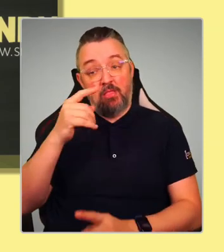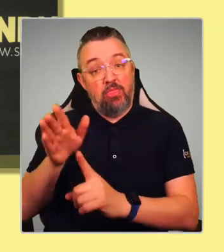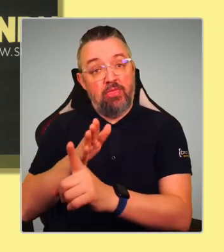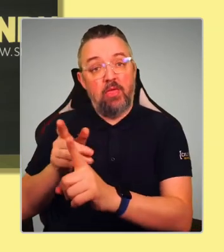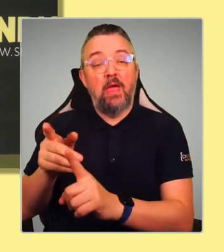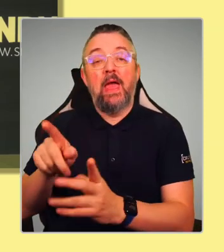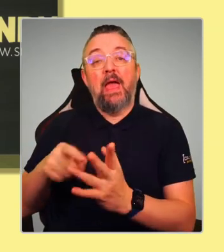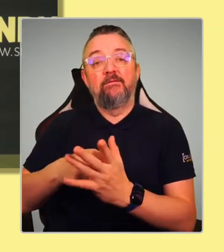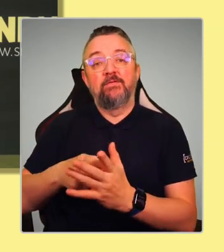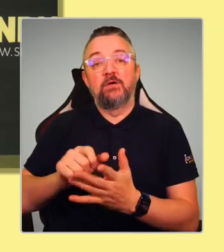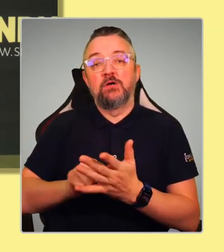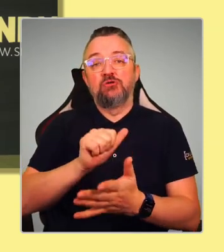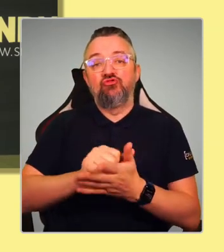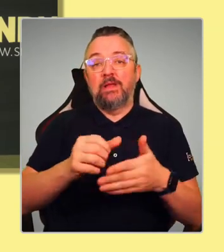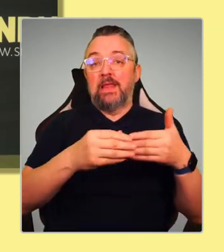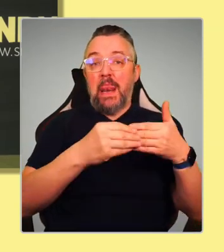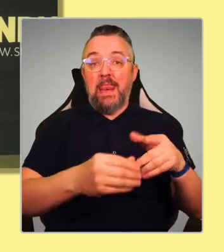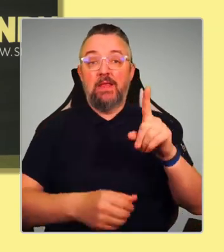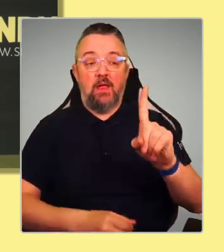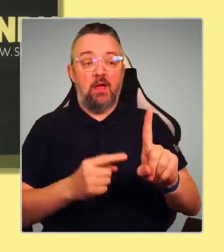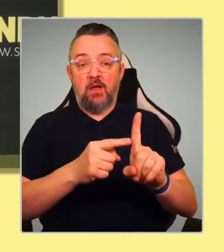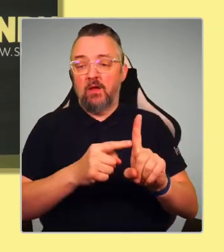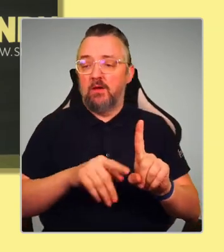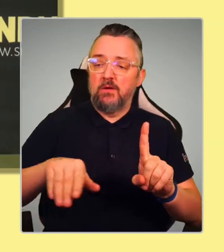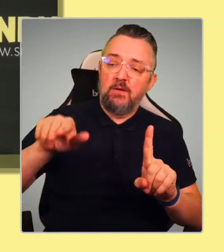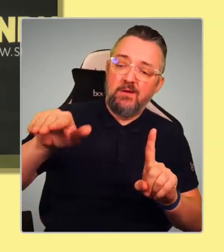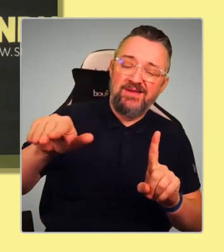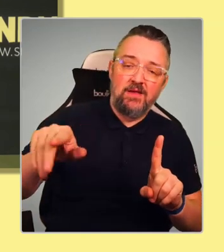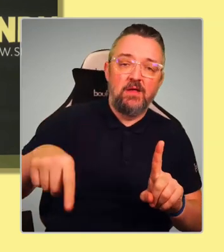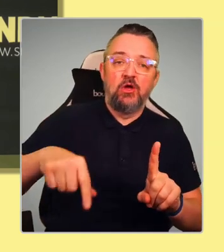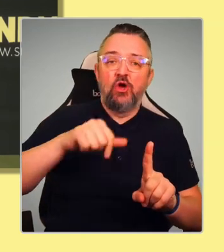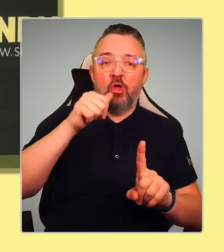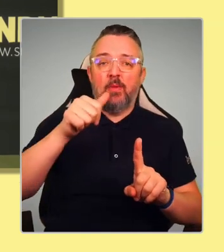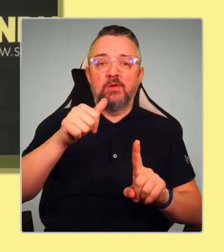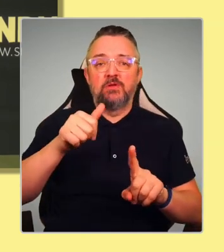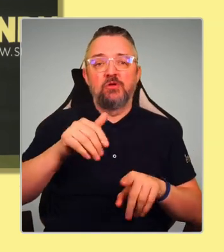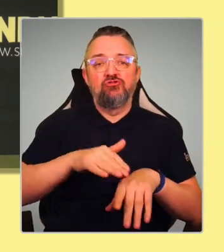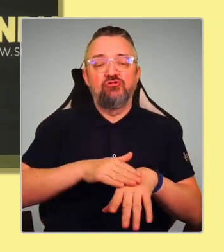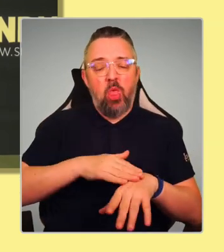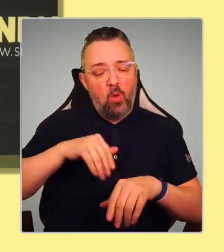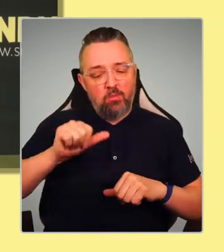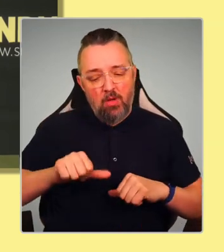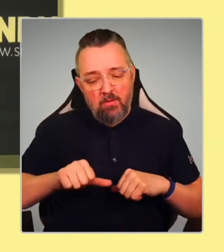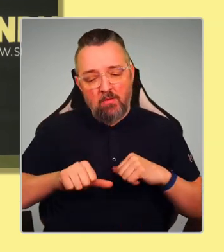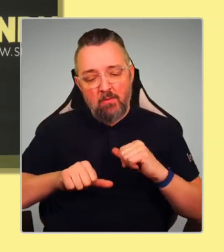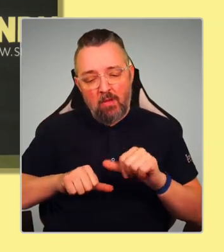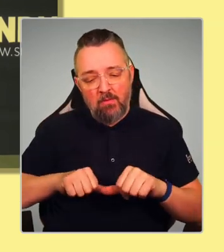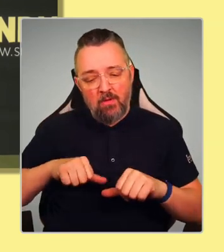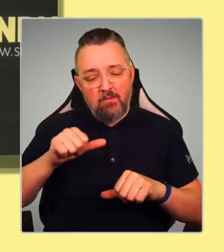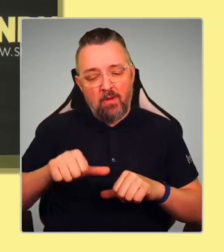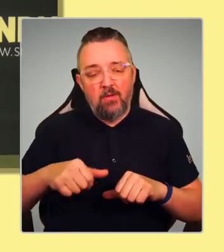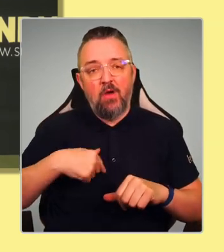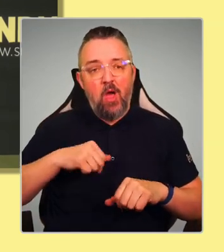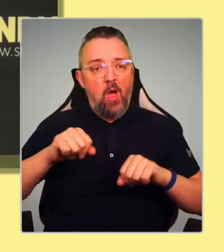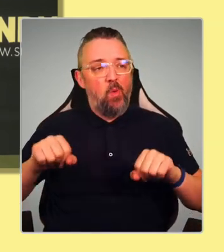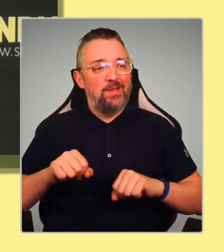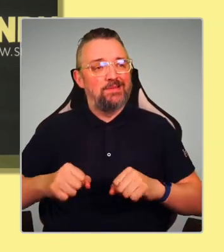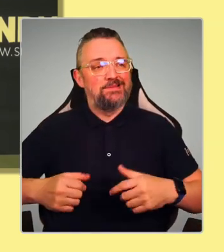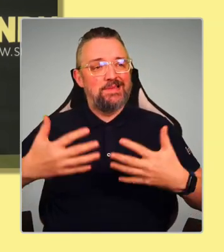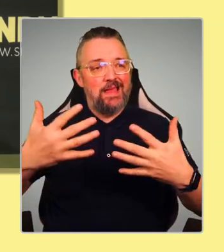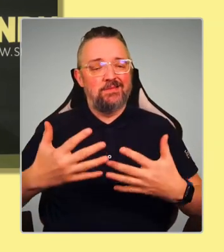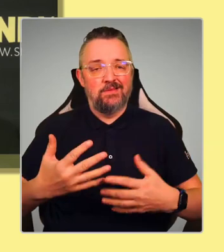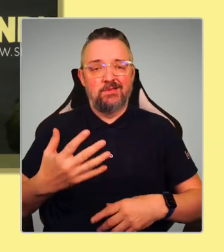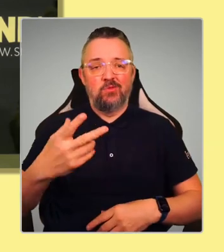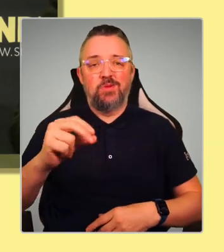who reaches out. This is not about a gradualist approach. I'm not saying that we're waiting decades whilst we build up the